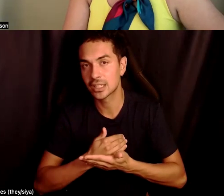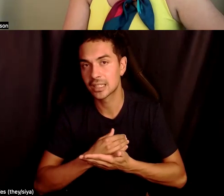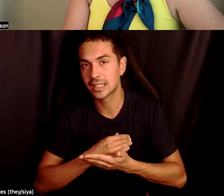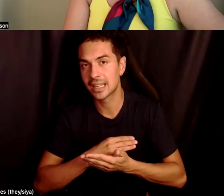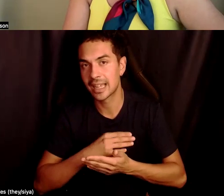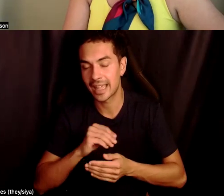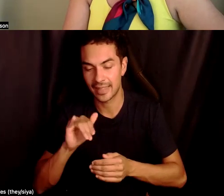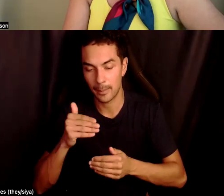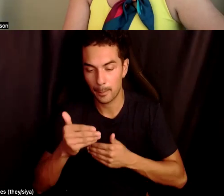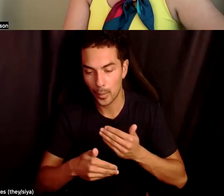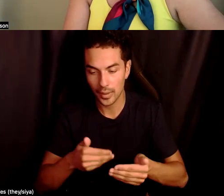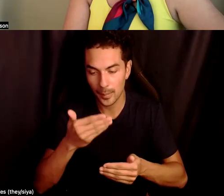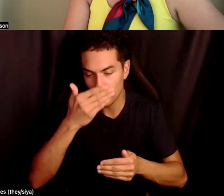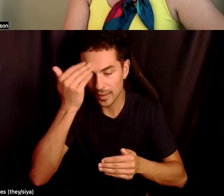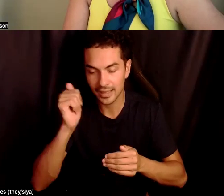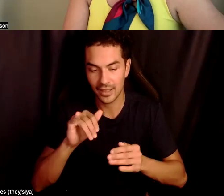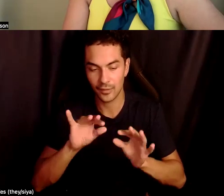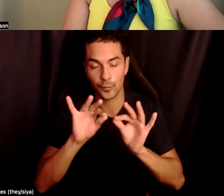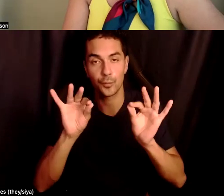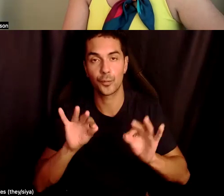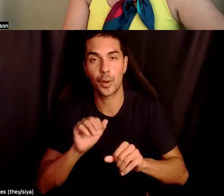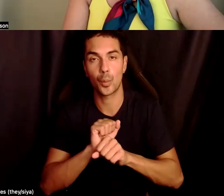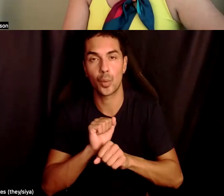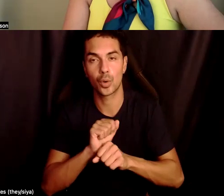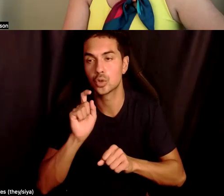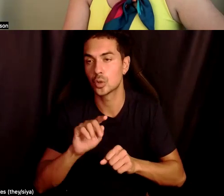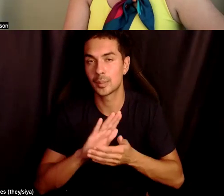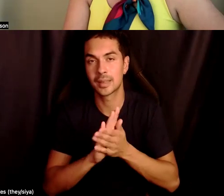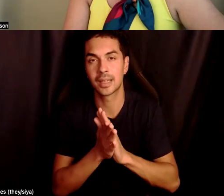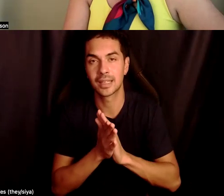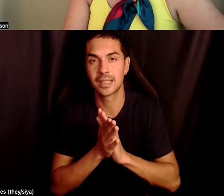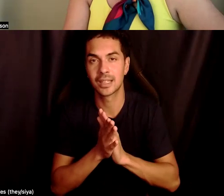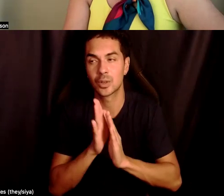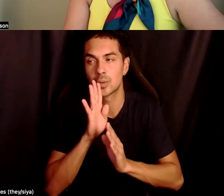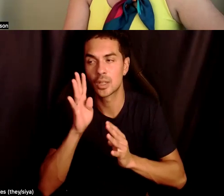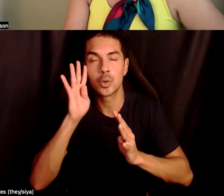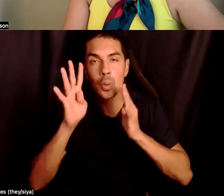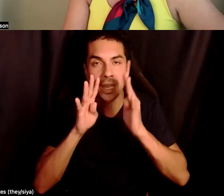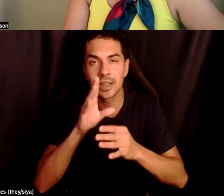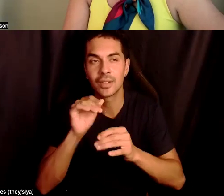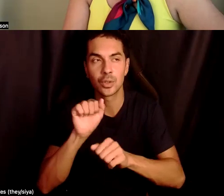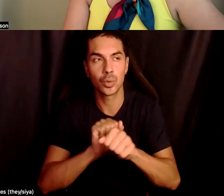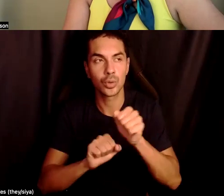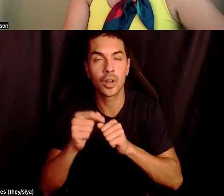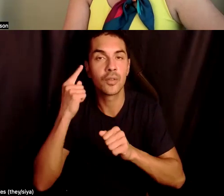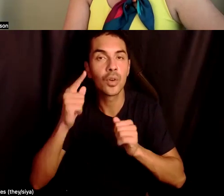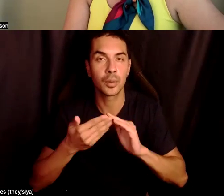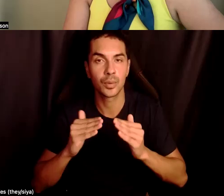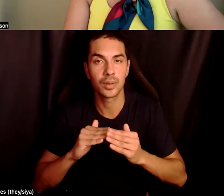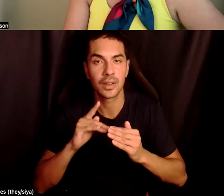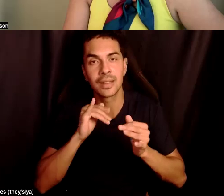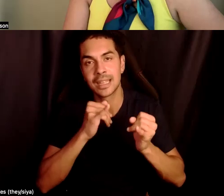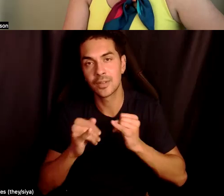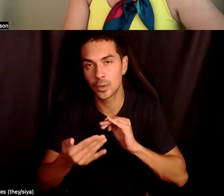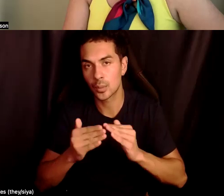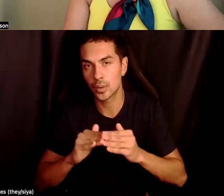this process, because we should, the whole framework should be really created and structured, um, per the community, the individual community,